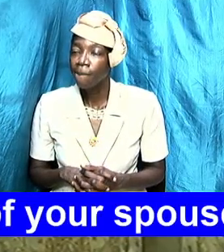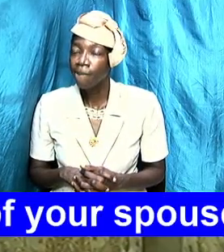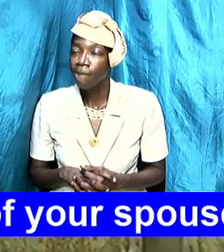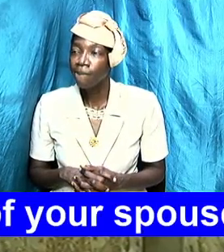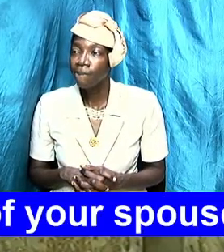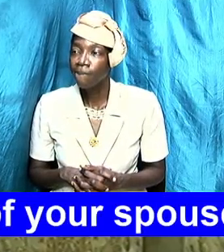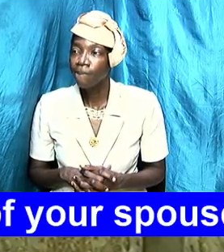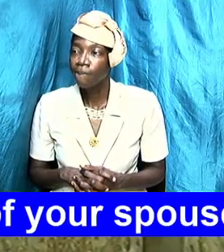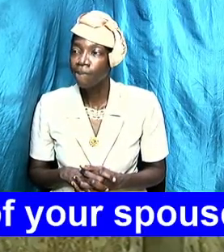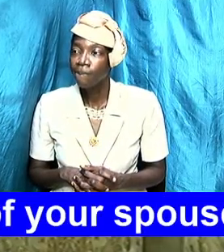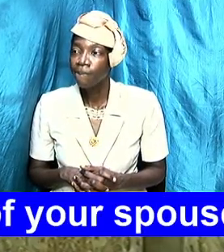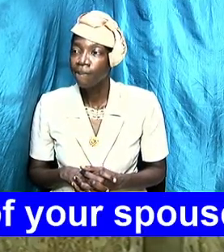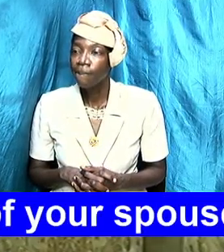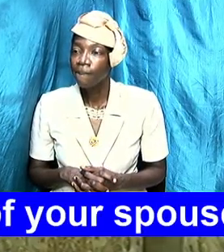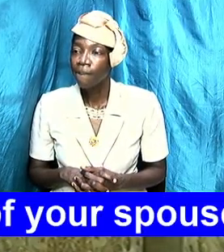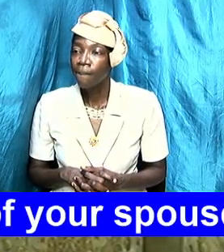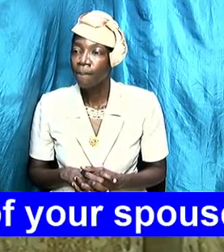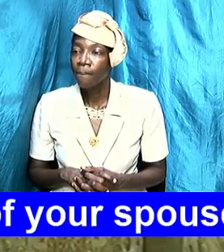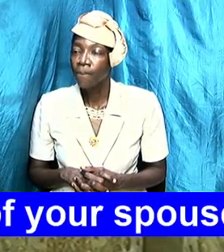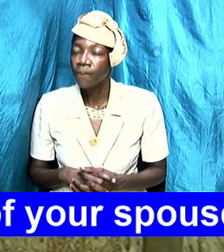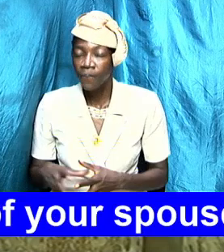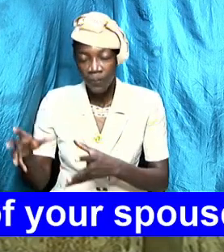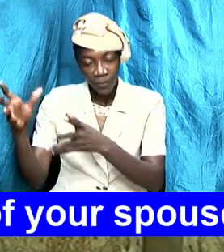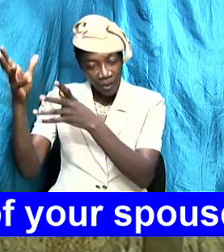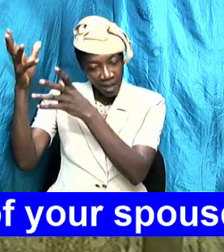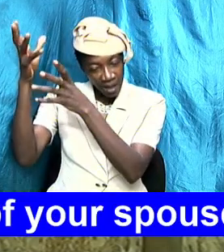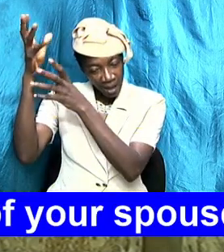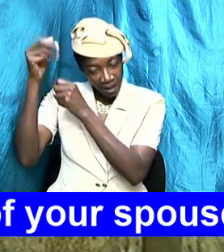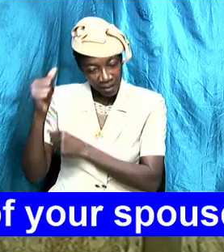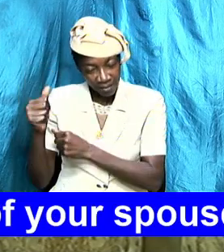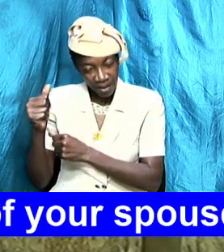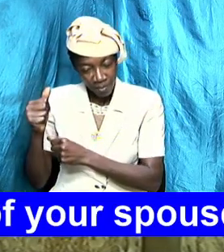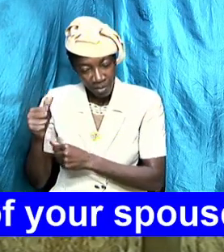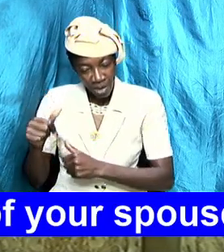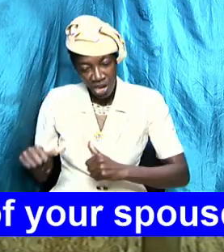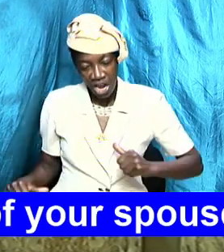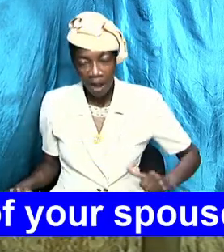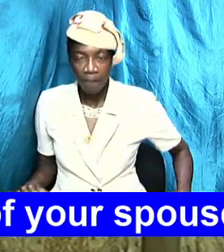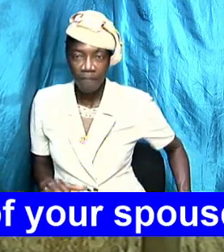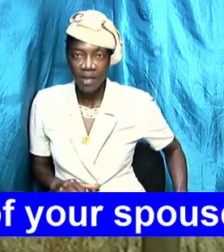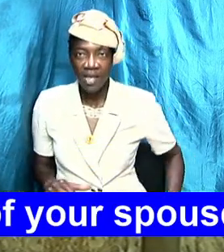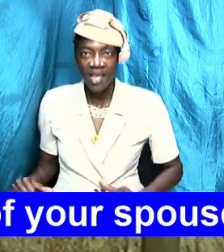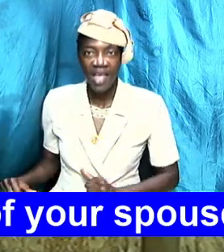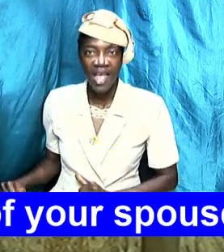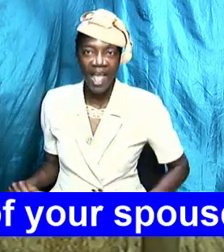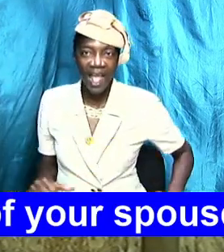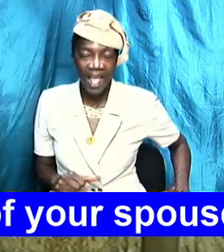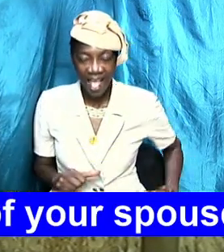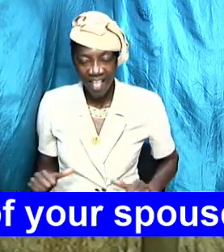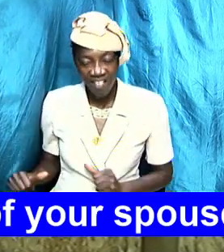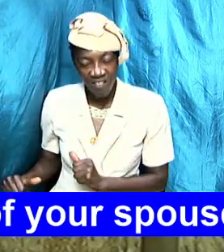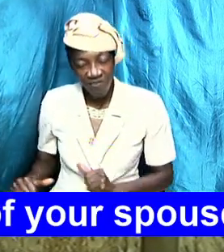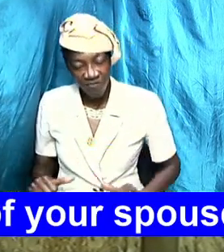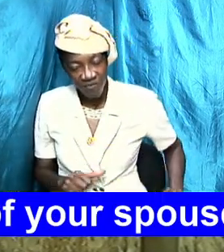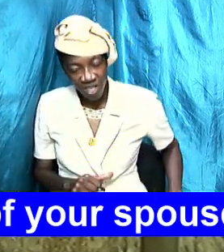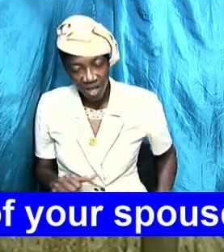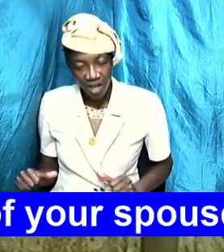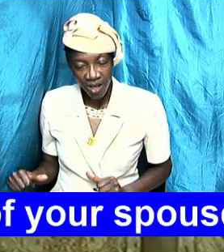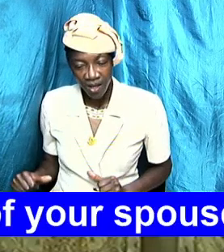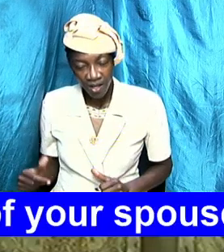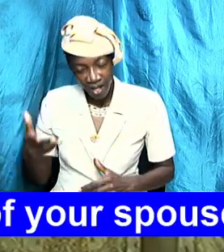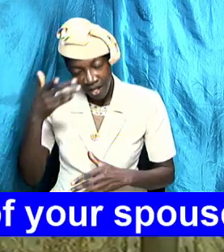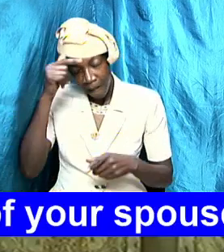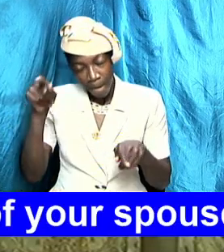accept their temperament brothers and sisters this is